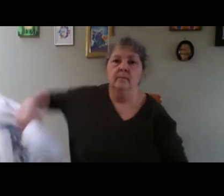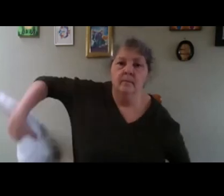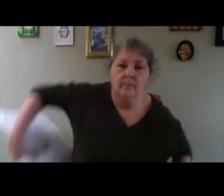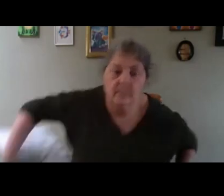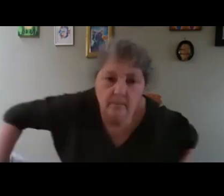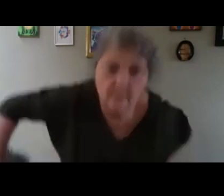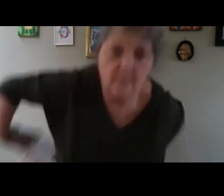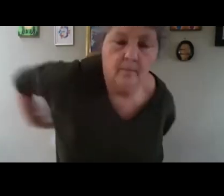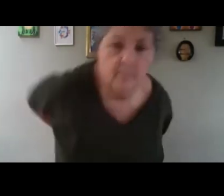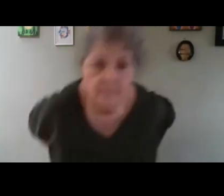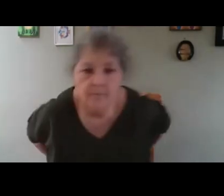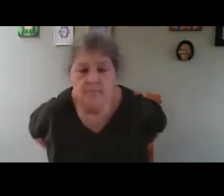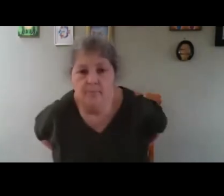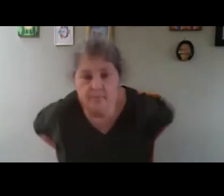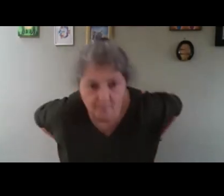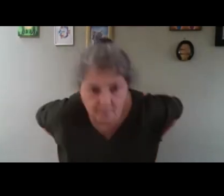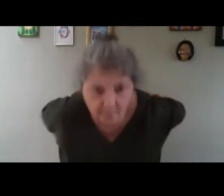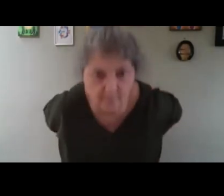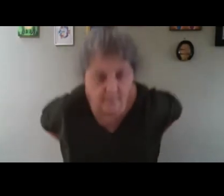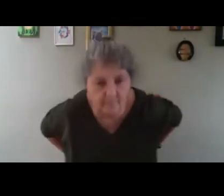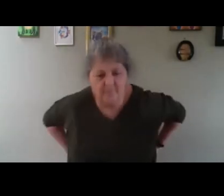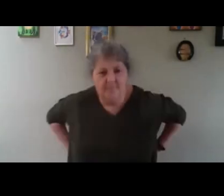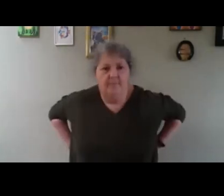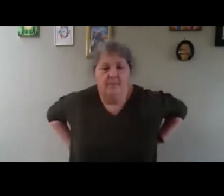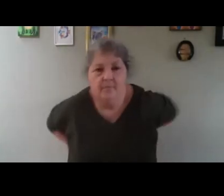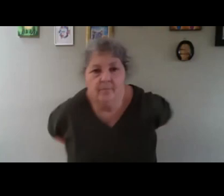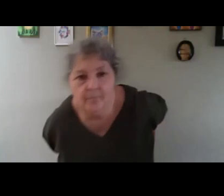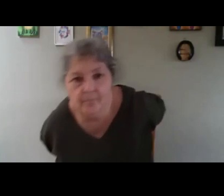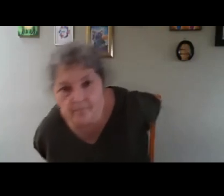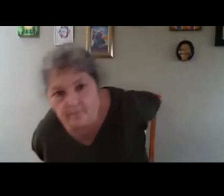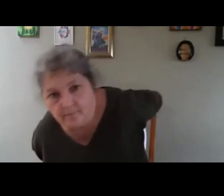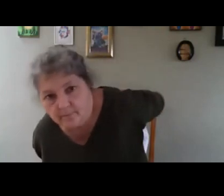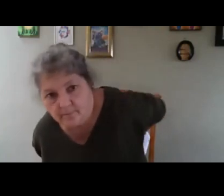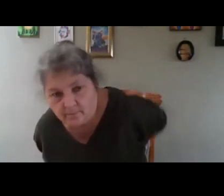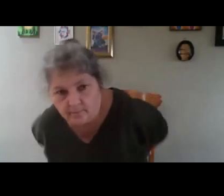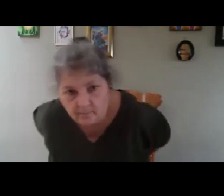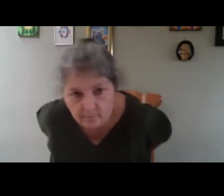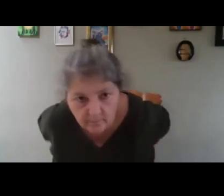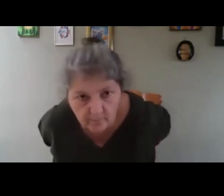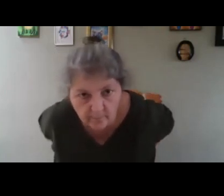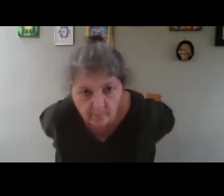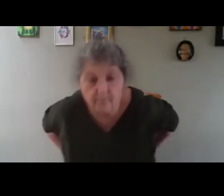Okay, so this is fully